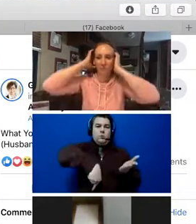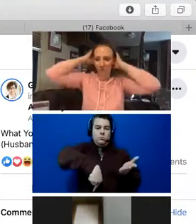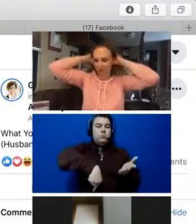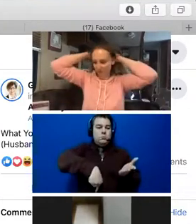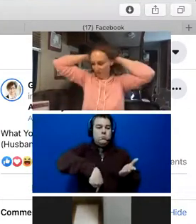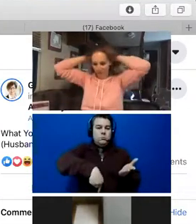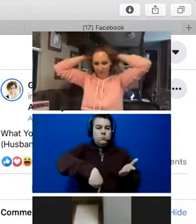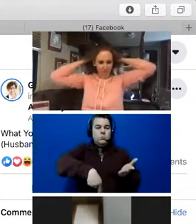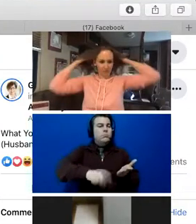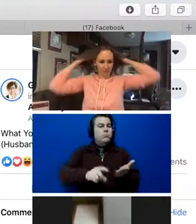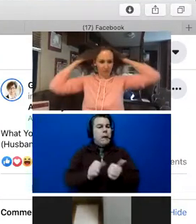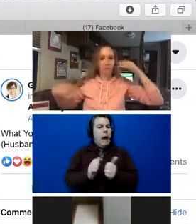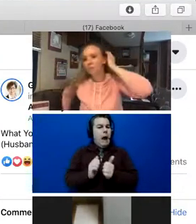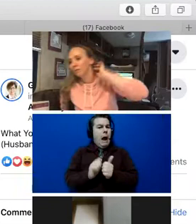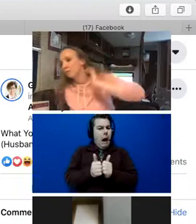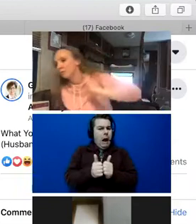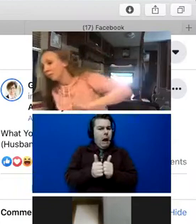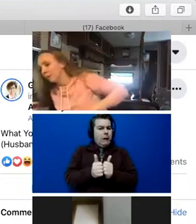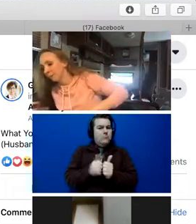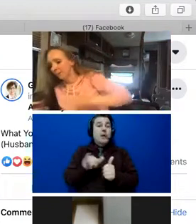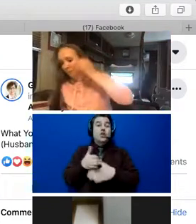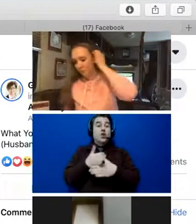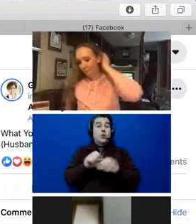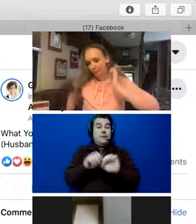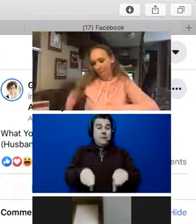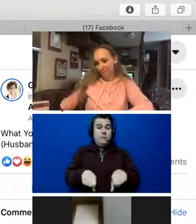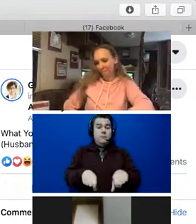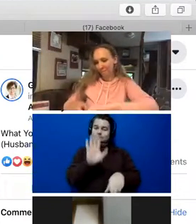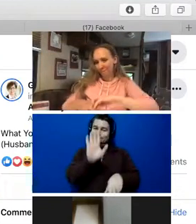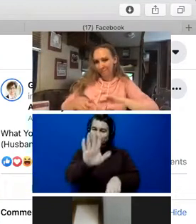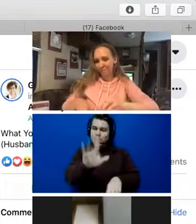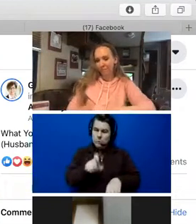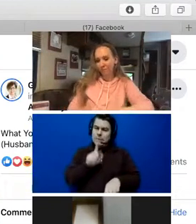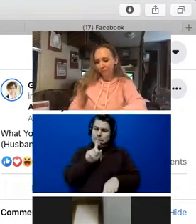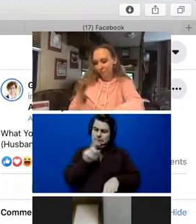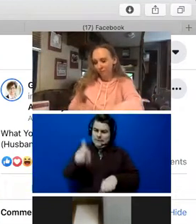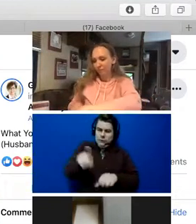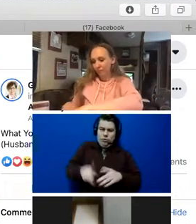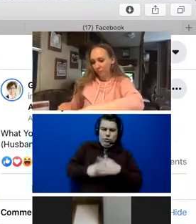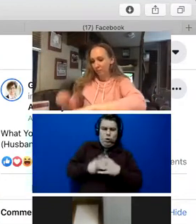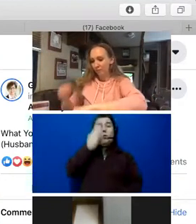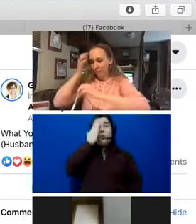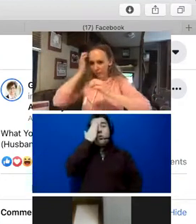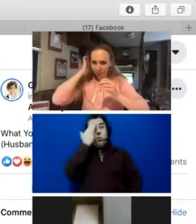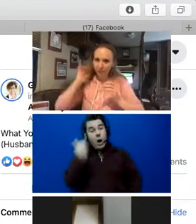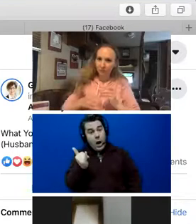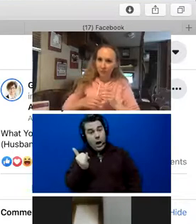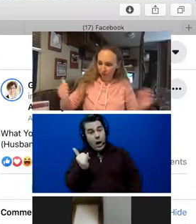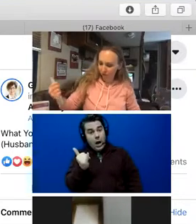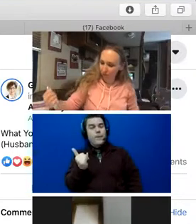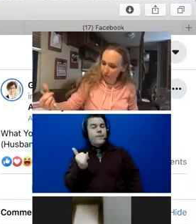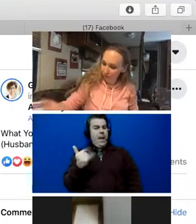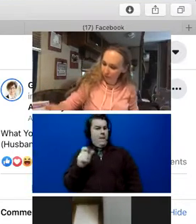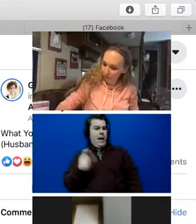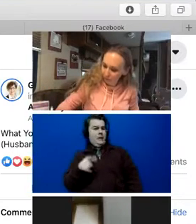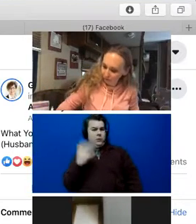is our sharing system? But what we need to really start with is why. And the reason I'm asking this question is very